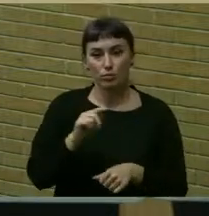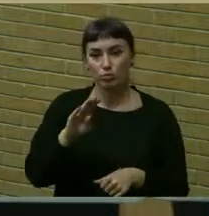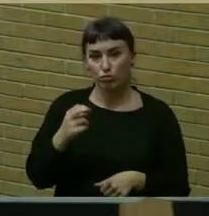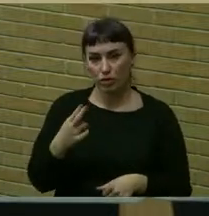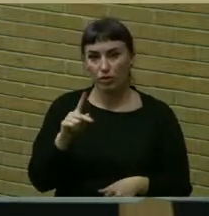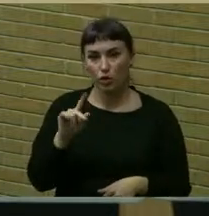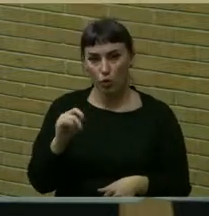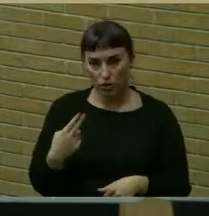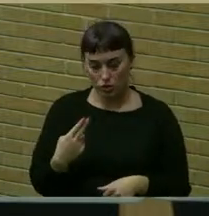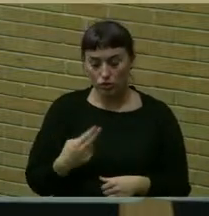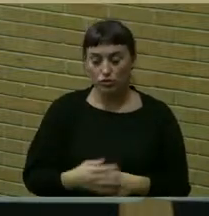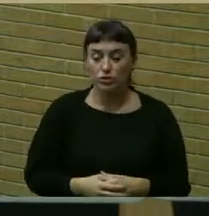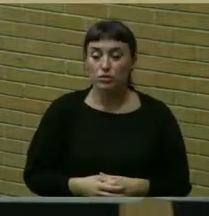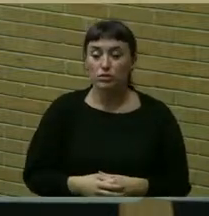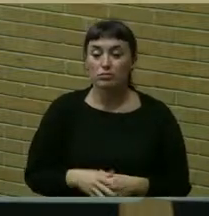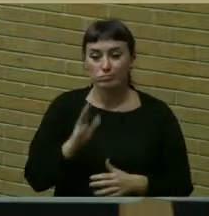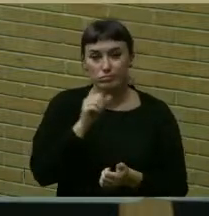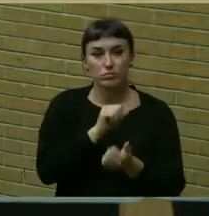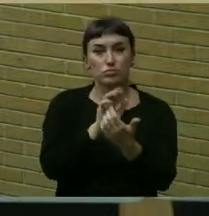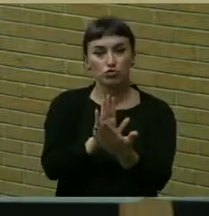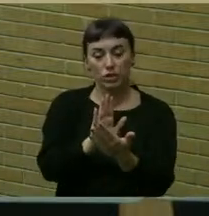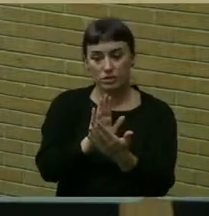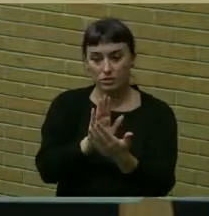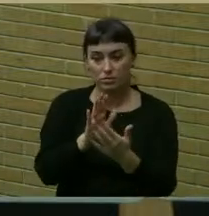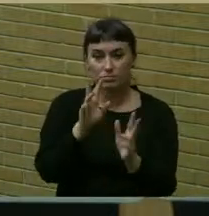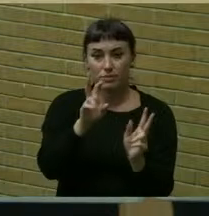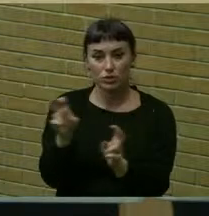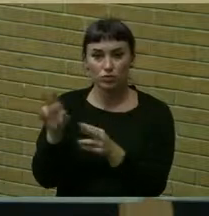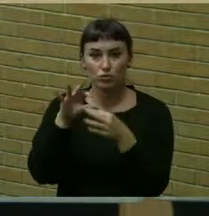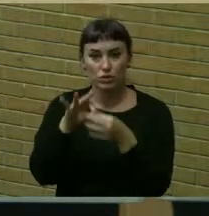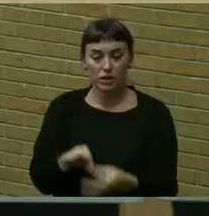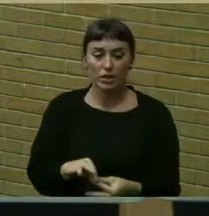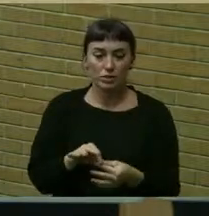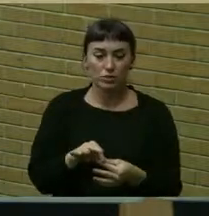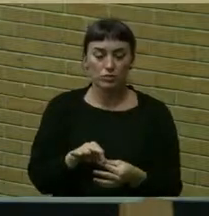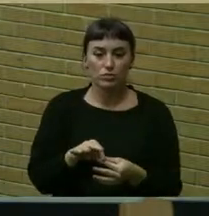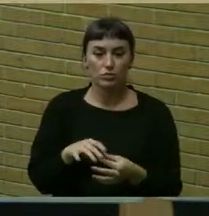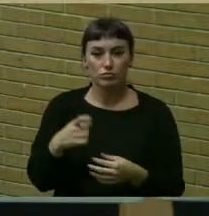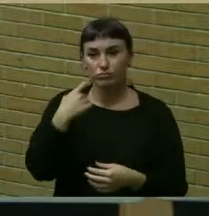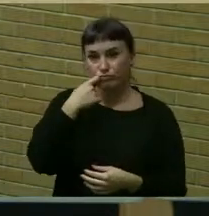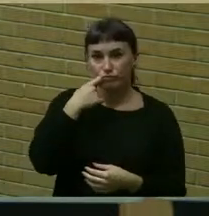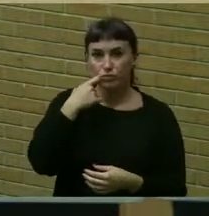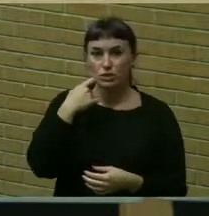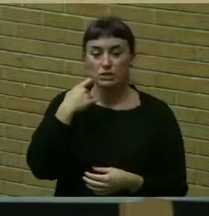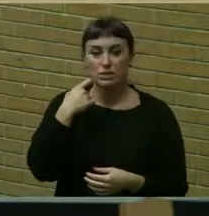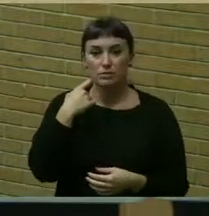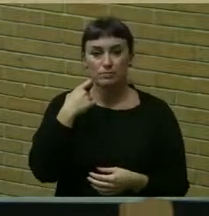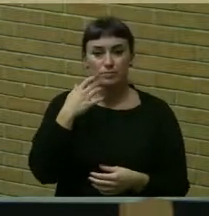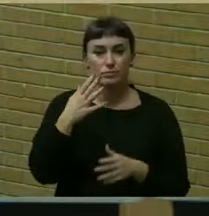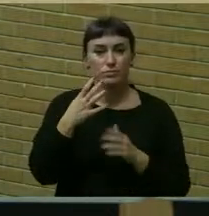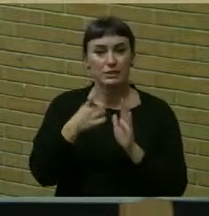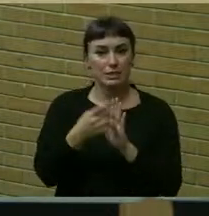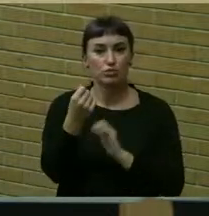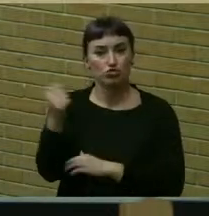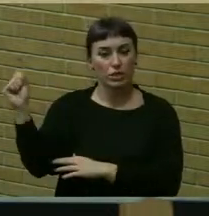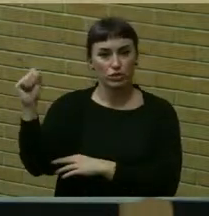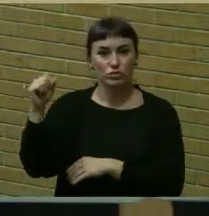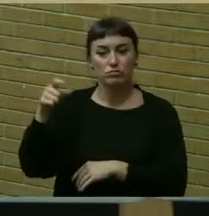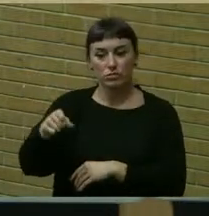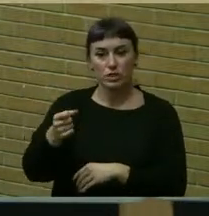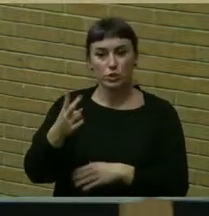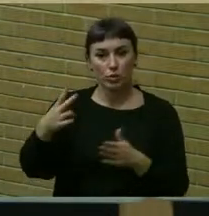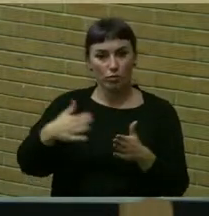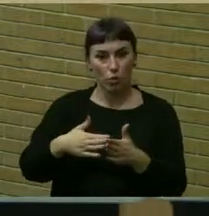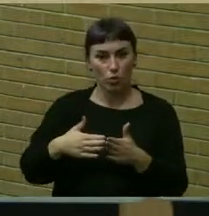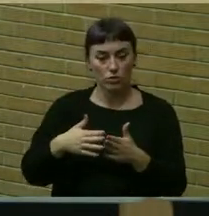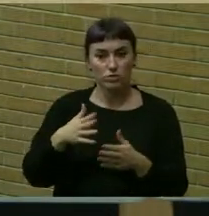addressing issues relating to the recent demonstrations in the 12